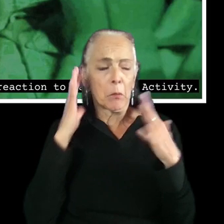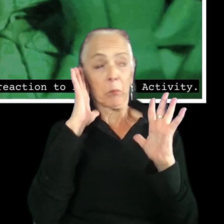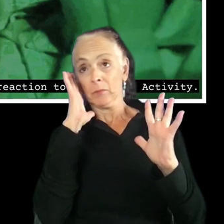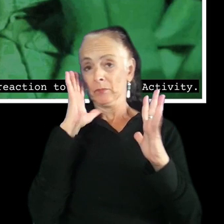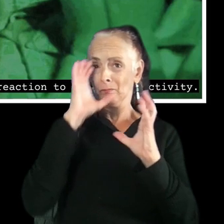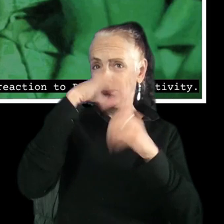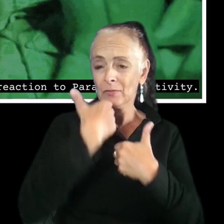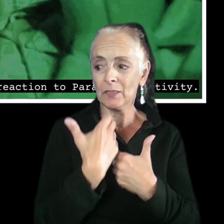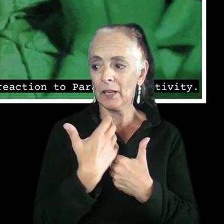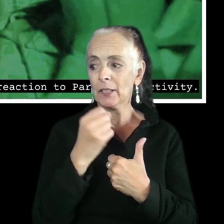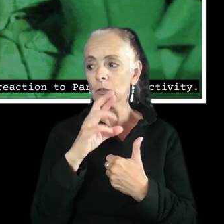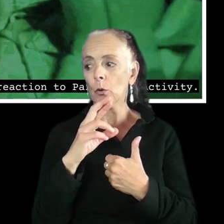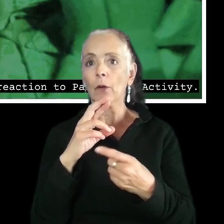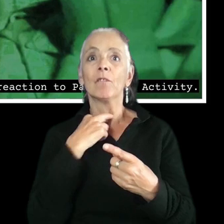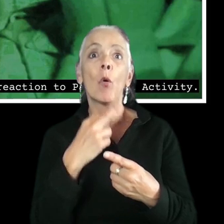and...